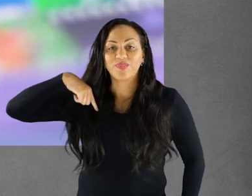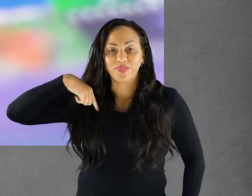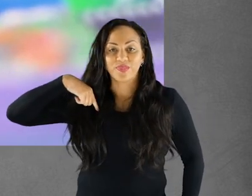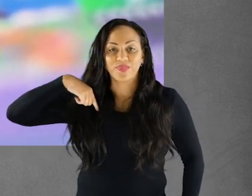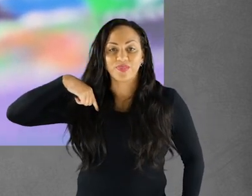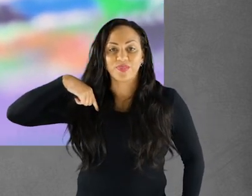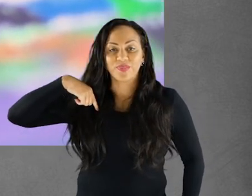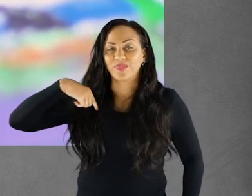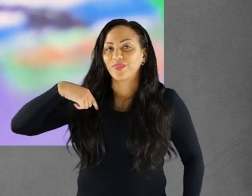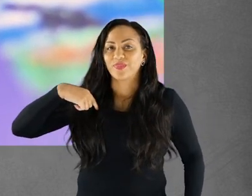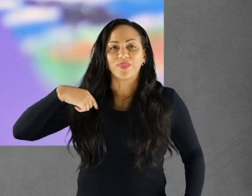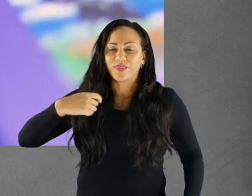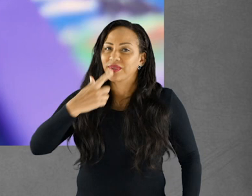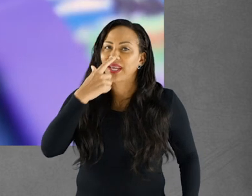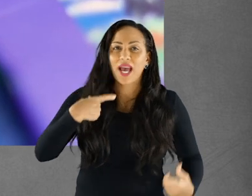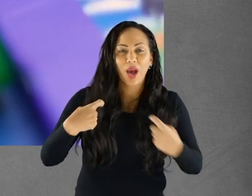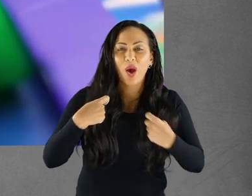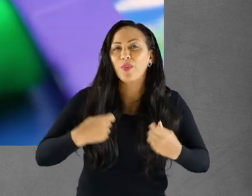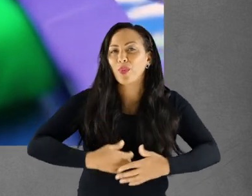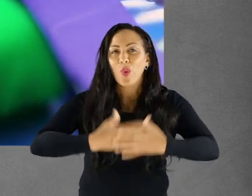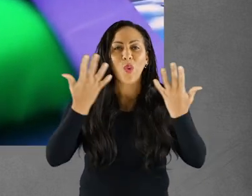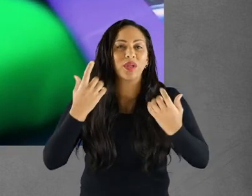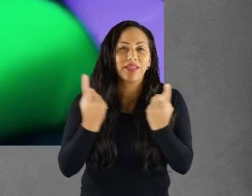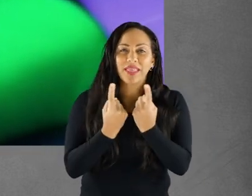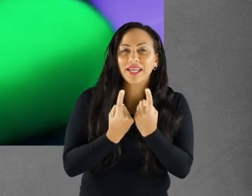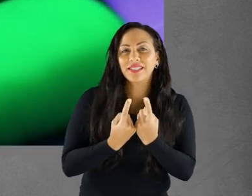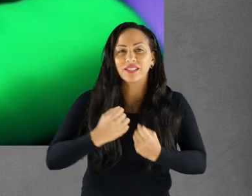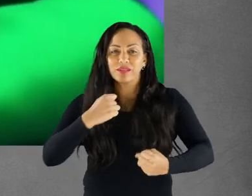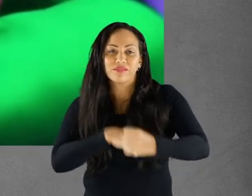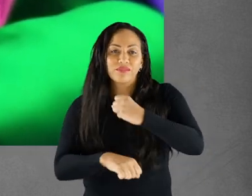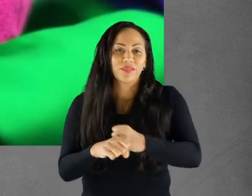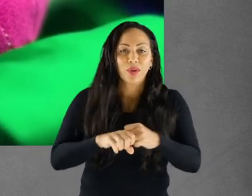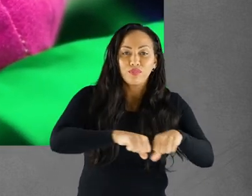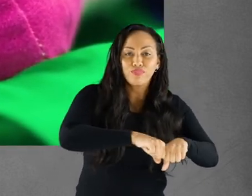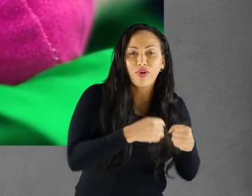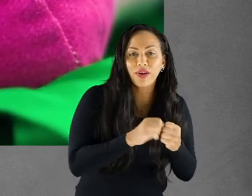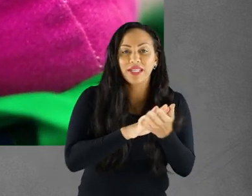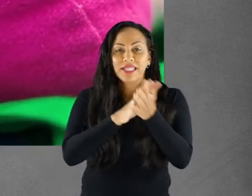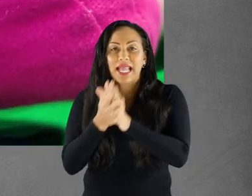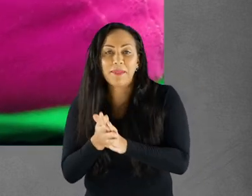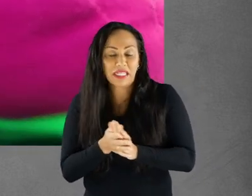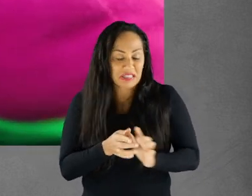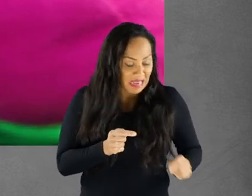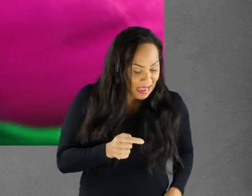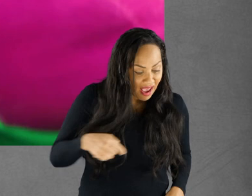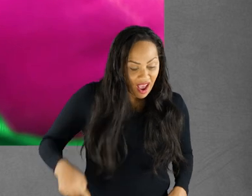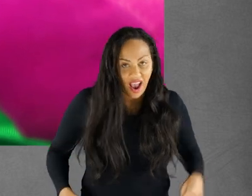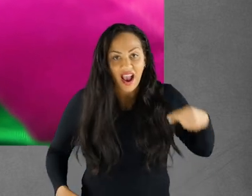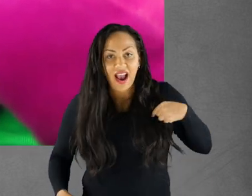Durable to all types of wear and tear. Broken, damaged, here and there.